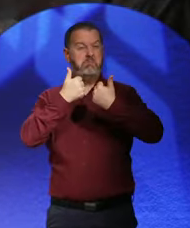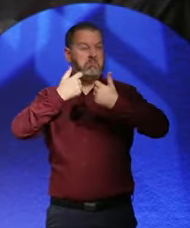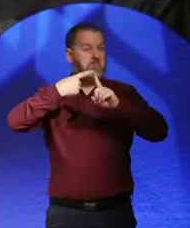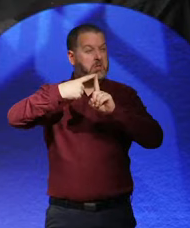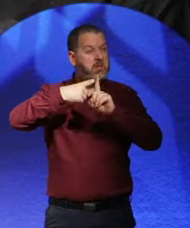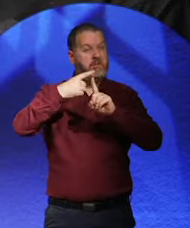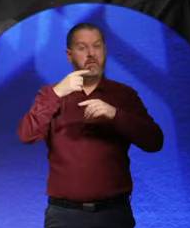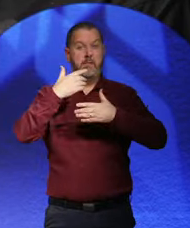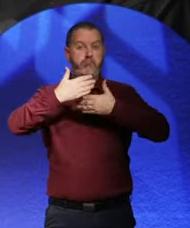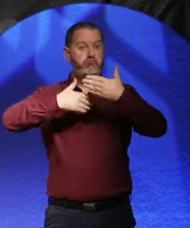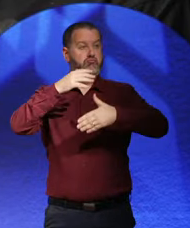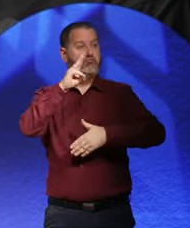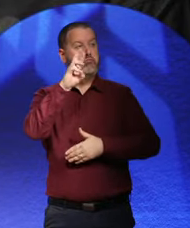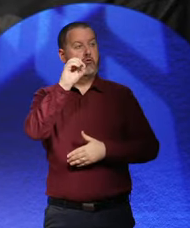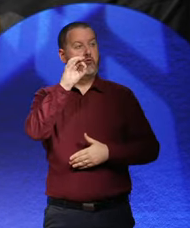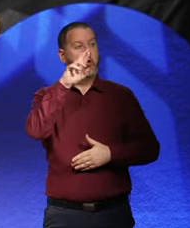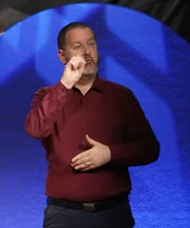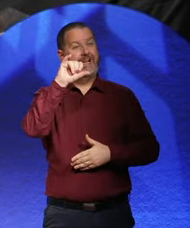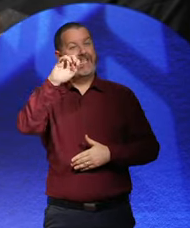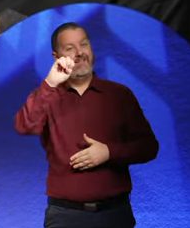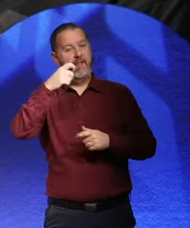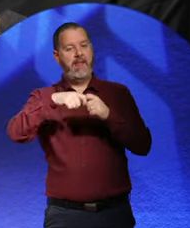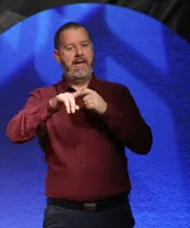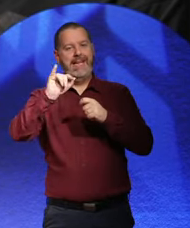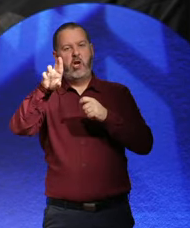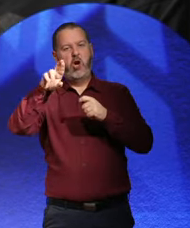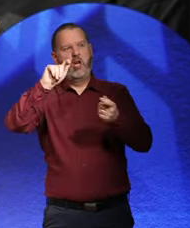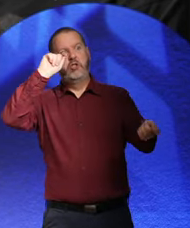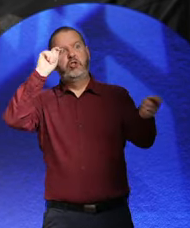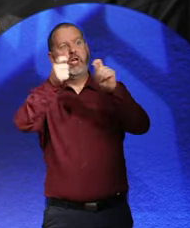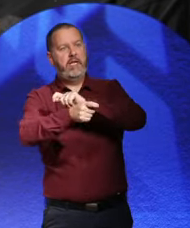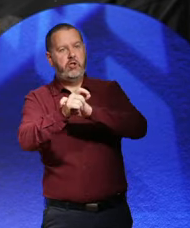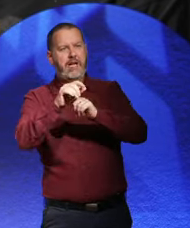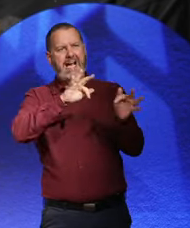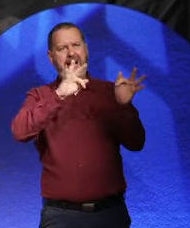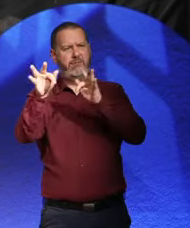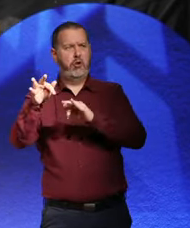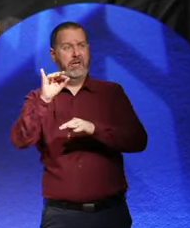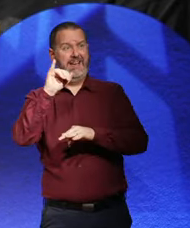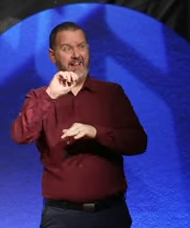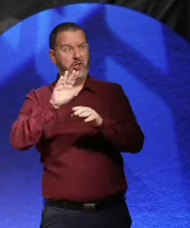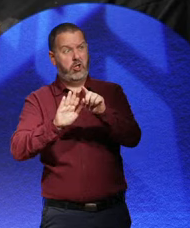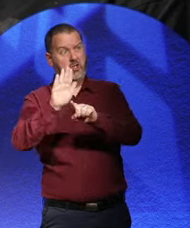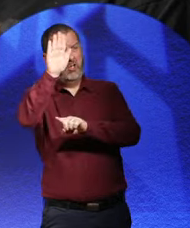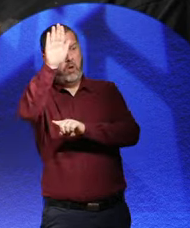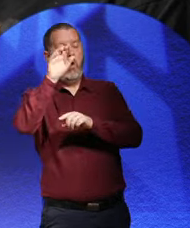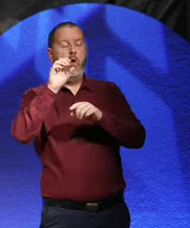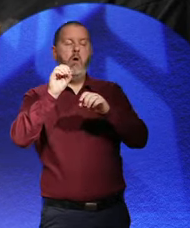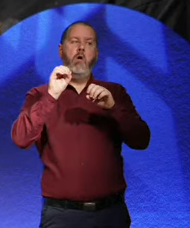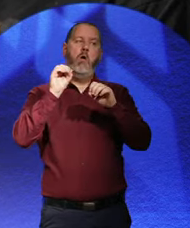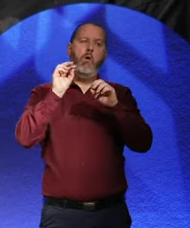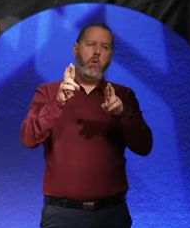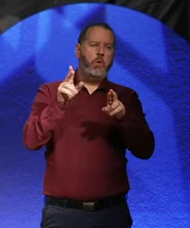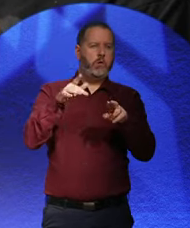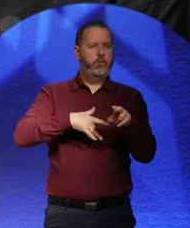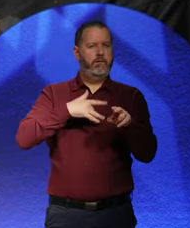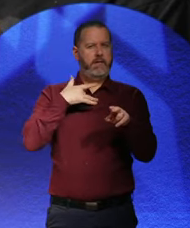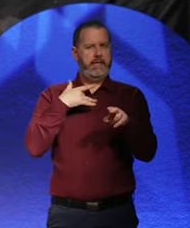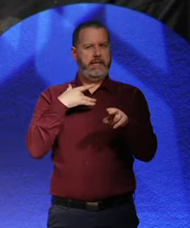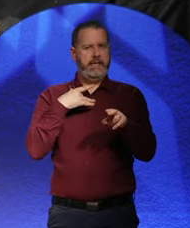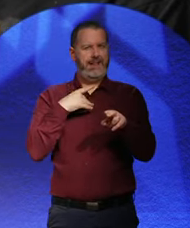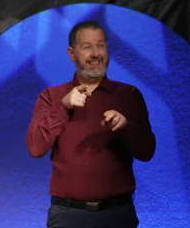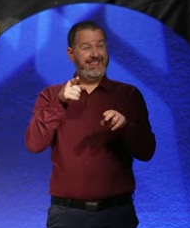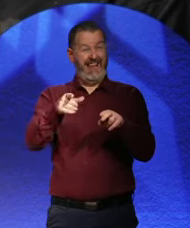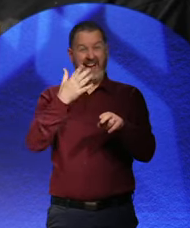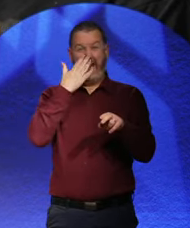sacrificed with the election of Hitler and hyperinflation? Or would you say that that was only reflective of a very kind of a few people?